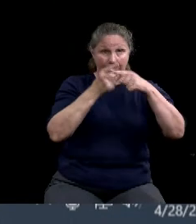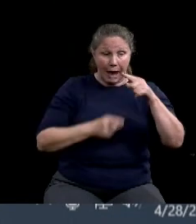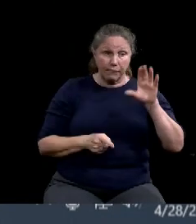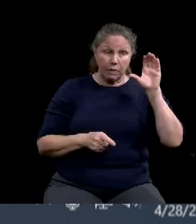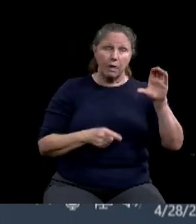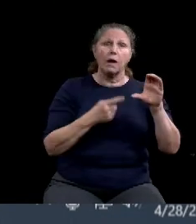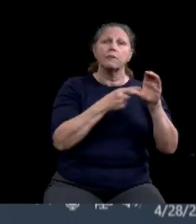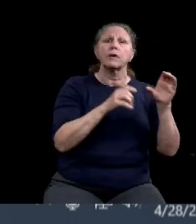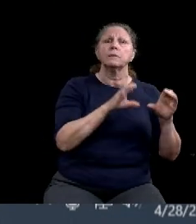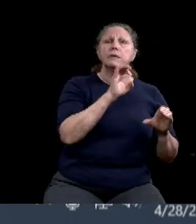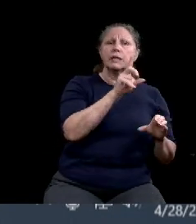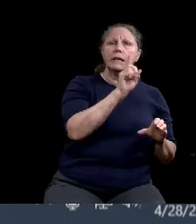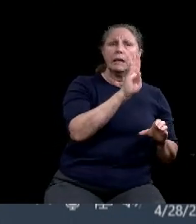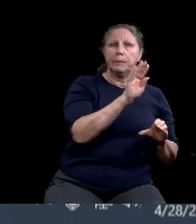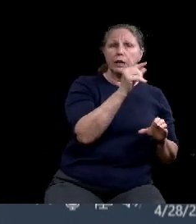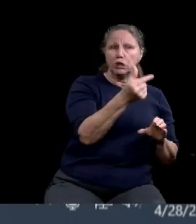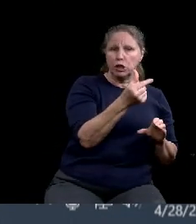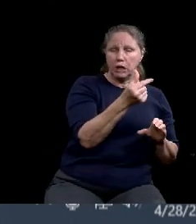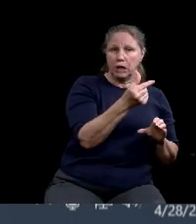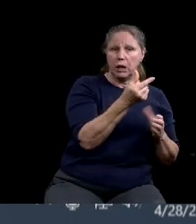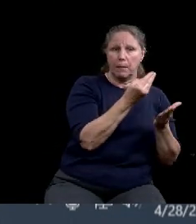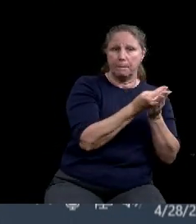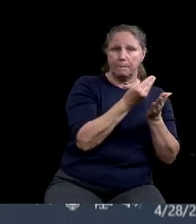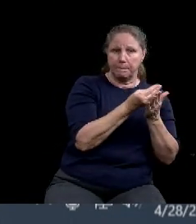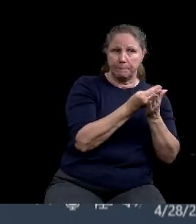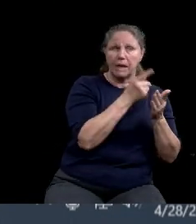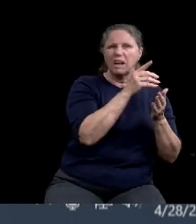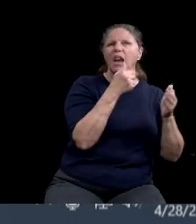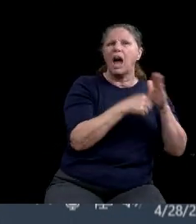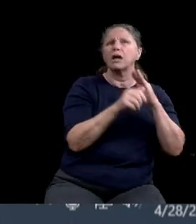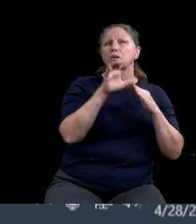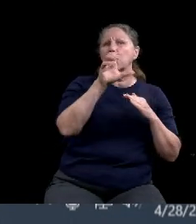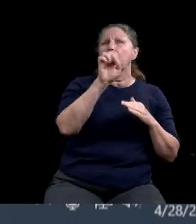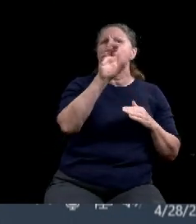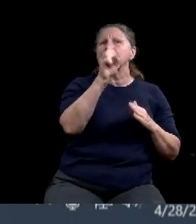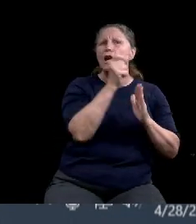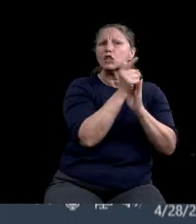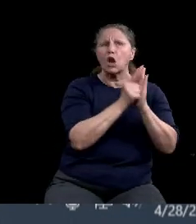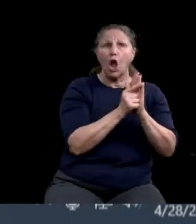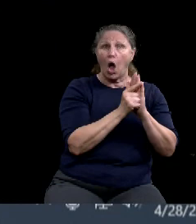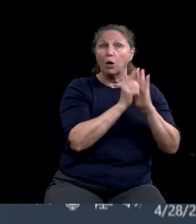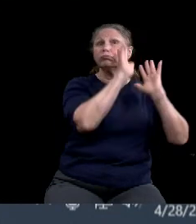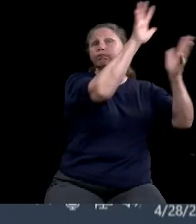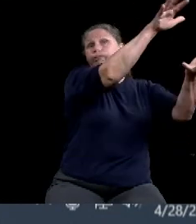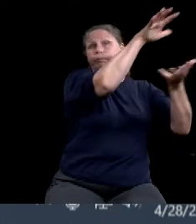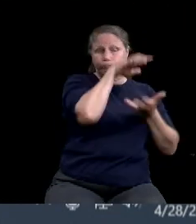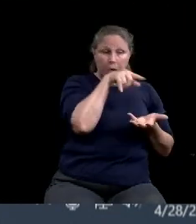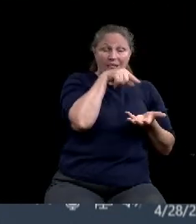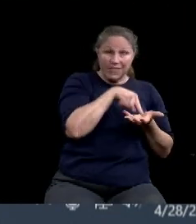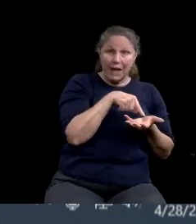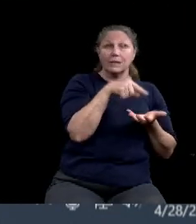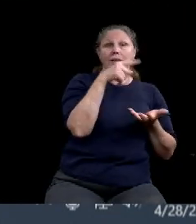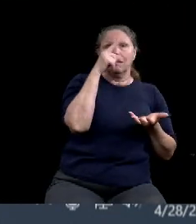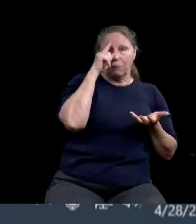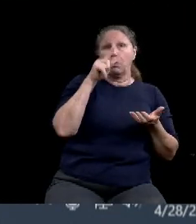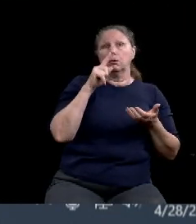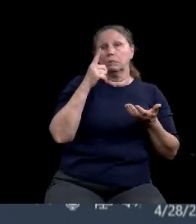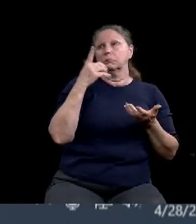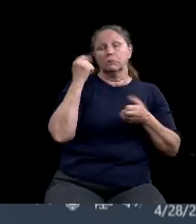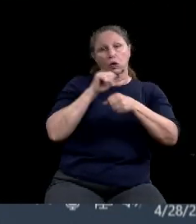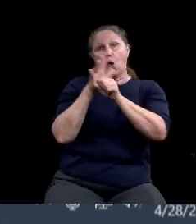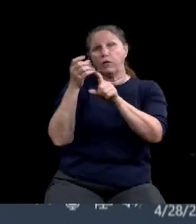was part of the CARES Act, uh, which was specifically the cause of COVID-19. And then, uh, we were, uh,